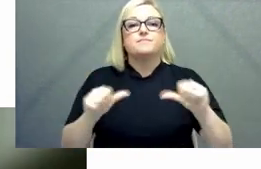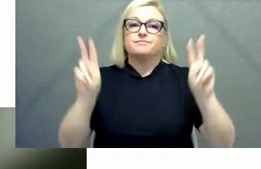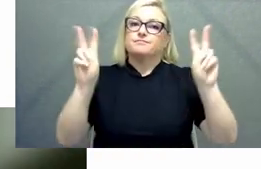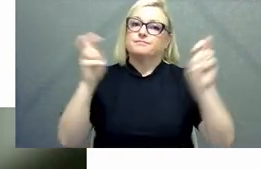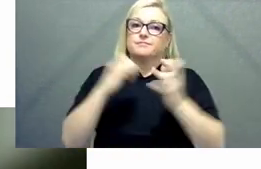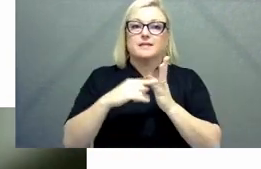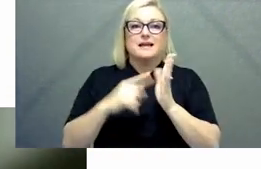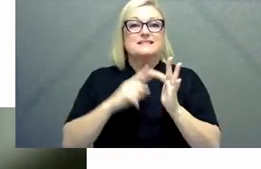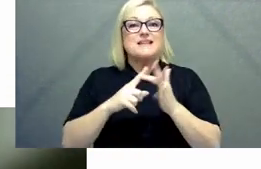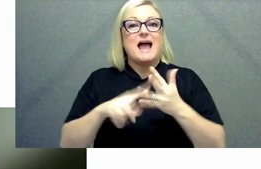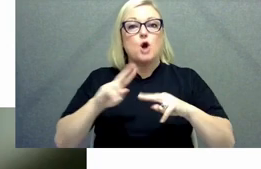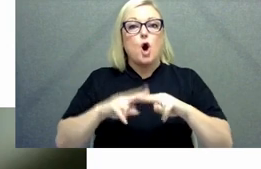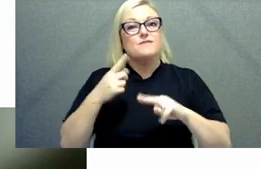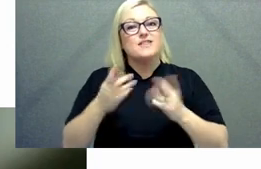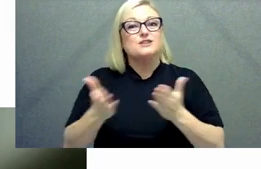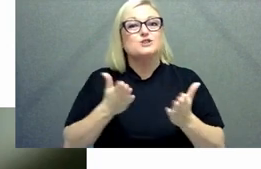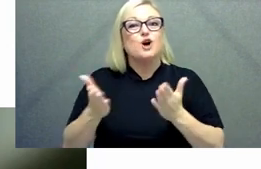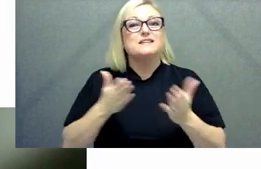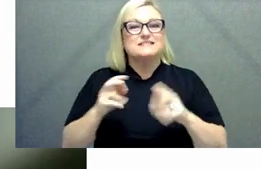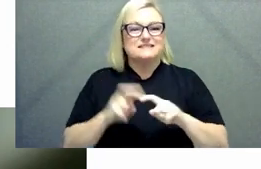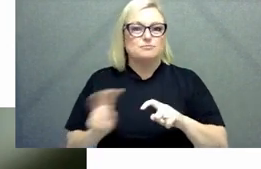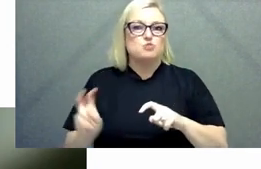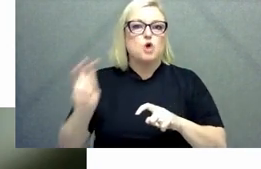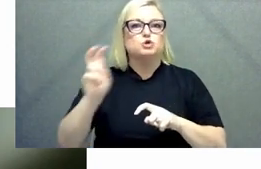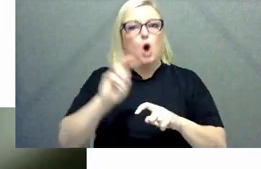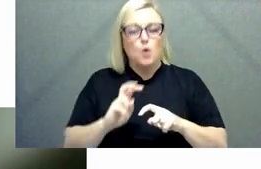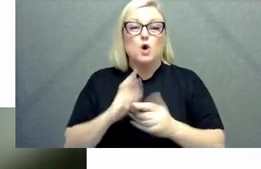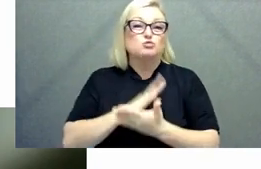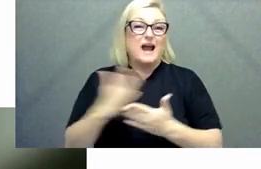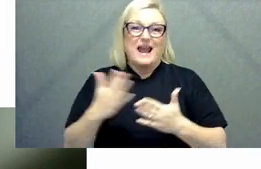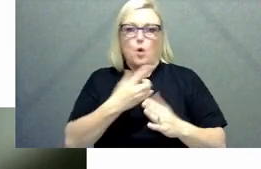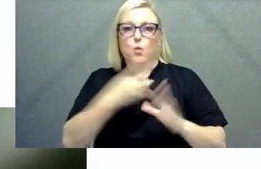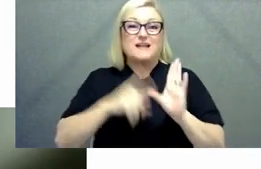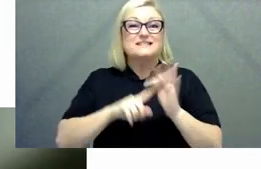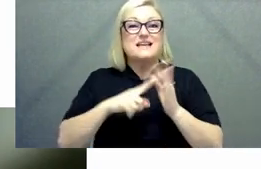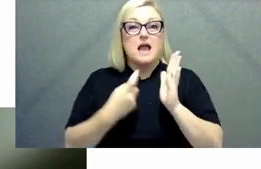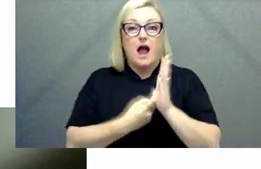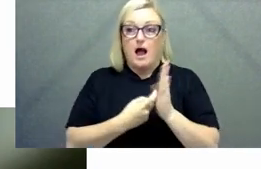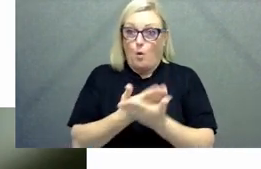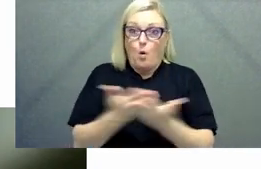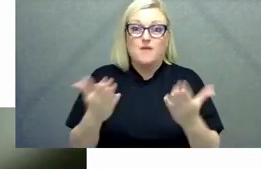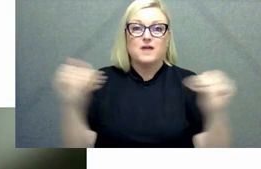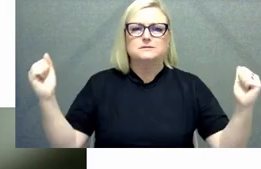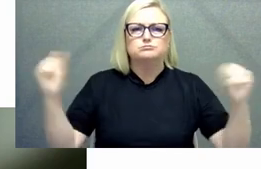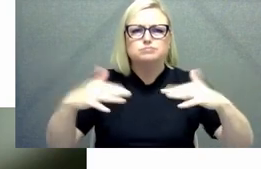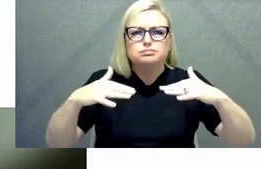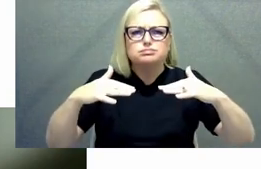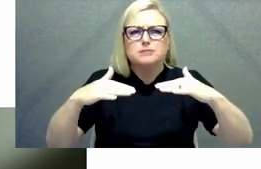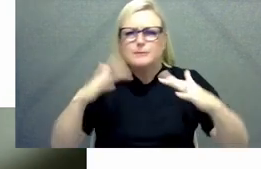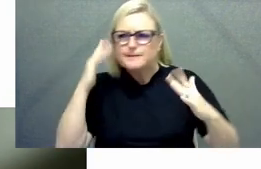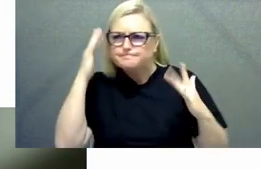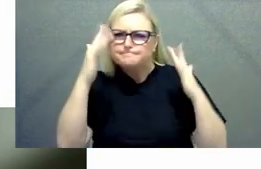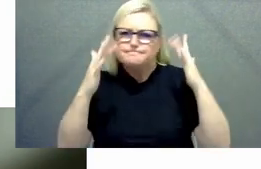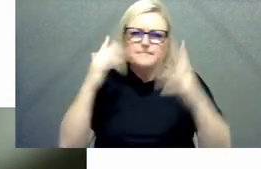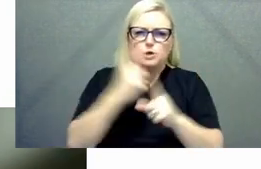along the state of the service roadshow is an annual occasion where we come together and talk through ideas for the public service